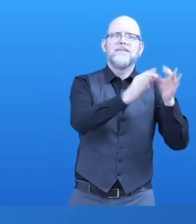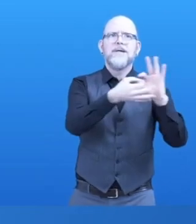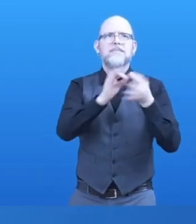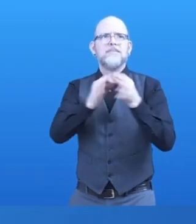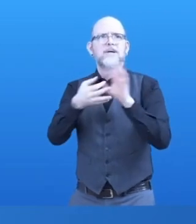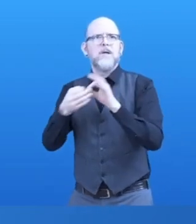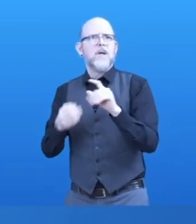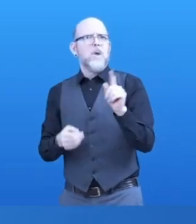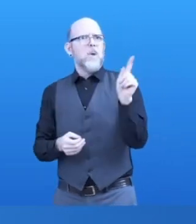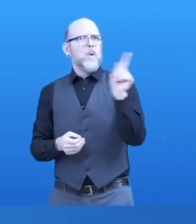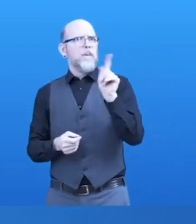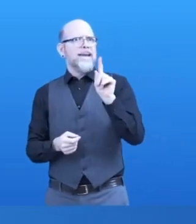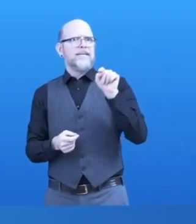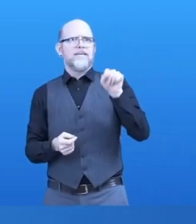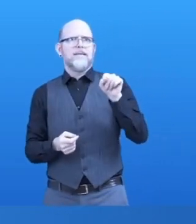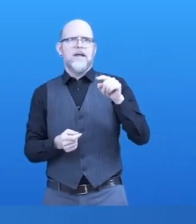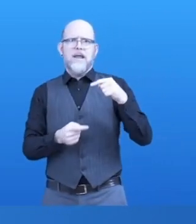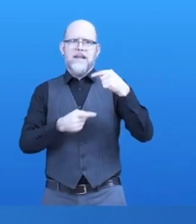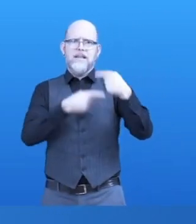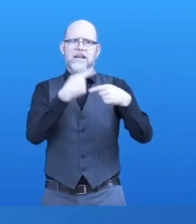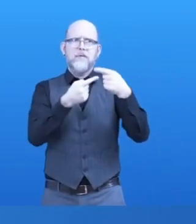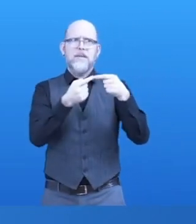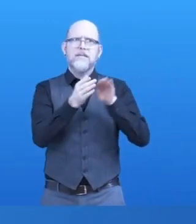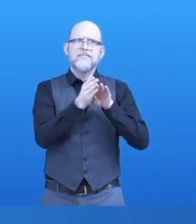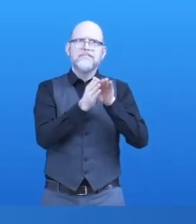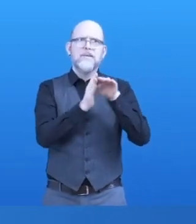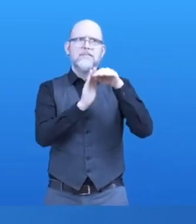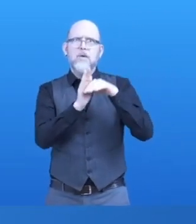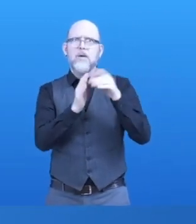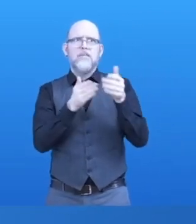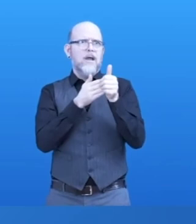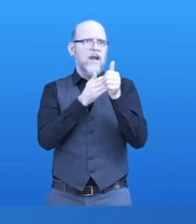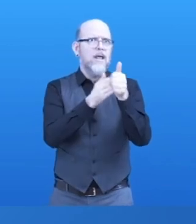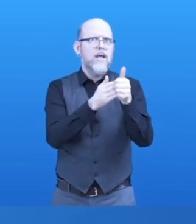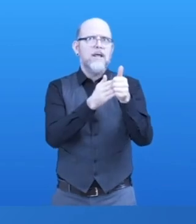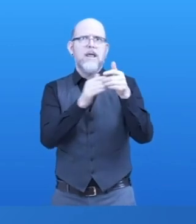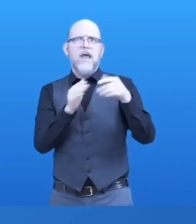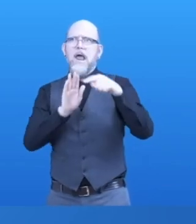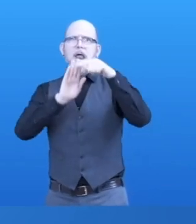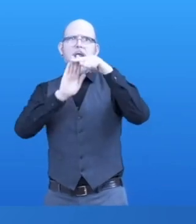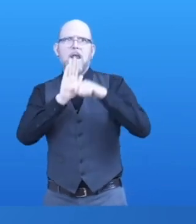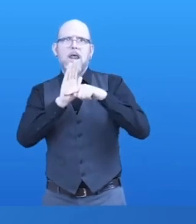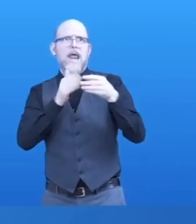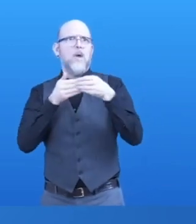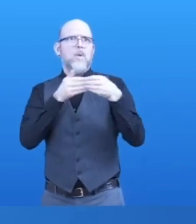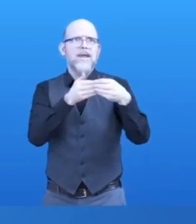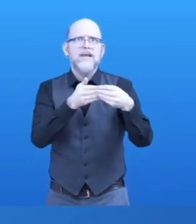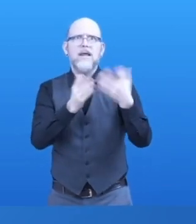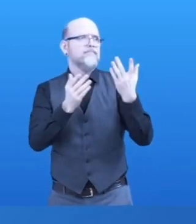guidance and coordinating the assistive technology ecosystem within the community you want to serve?